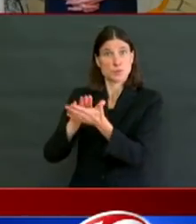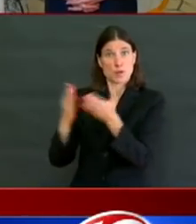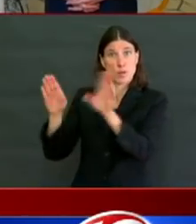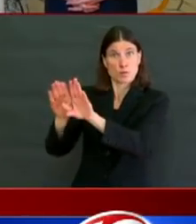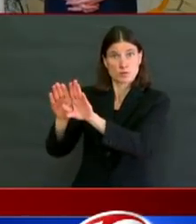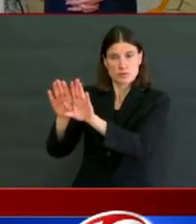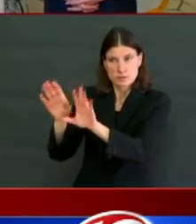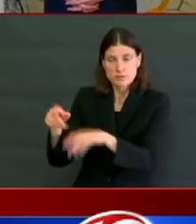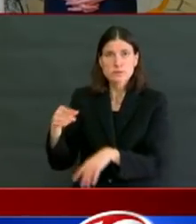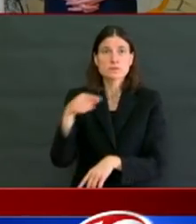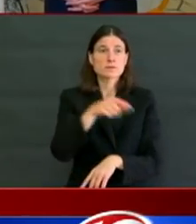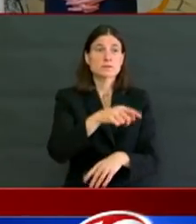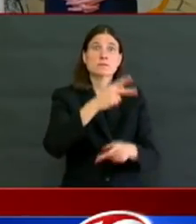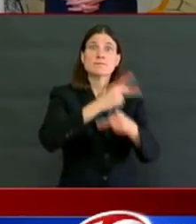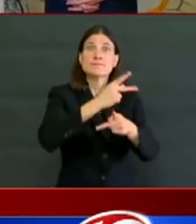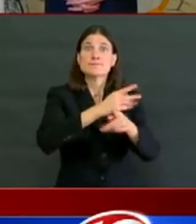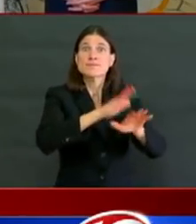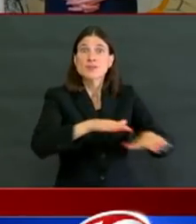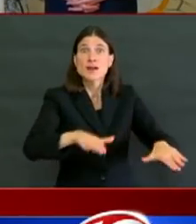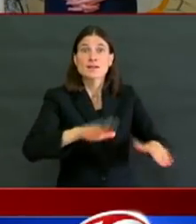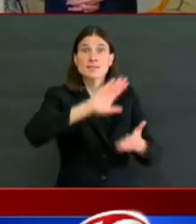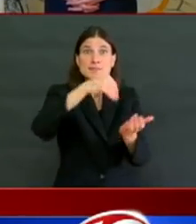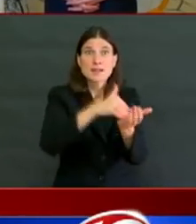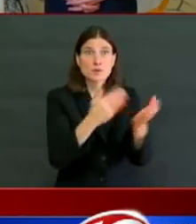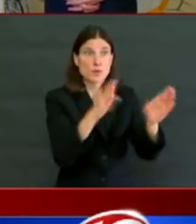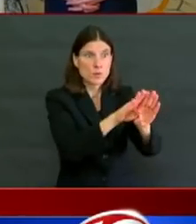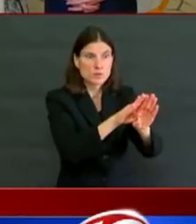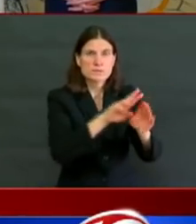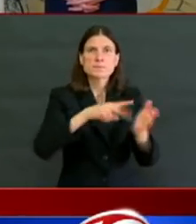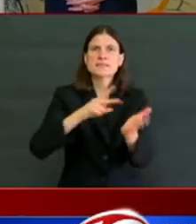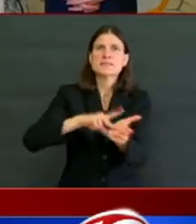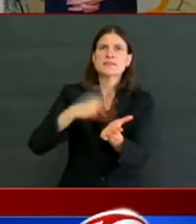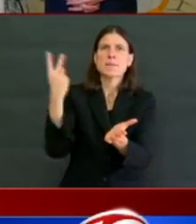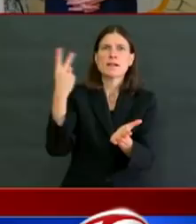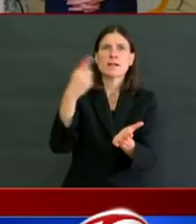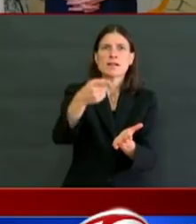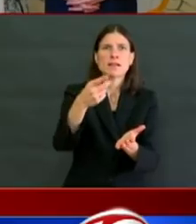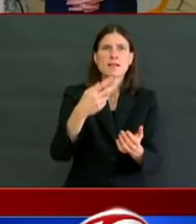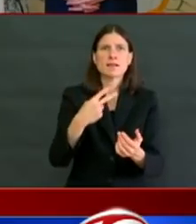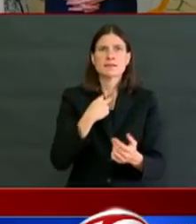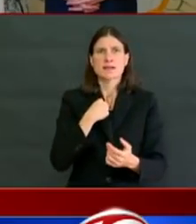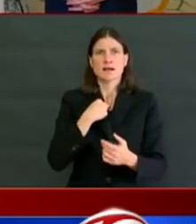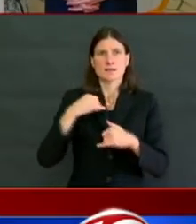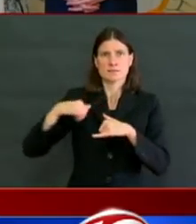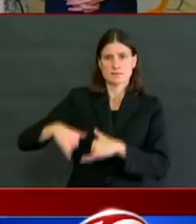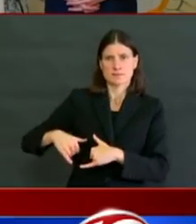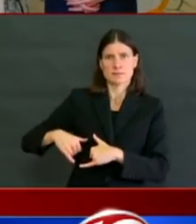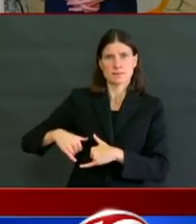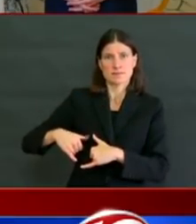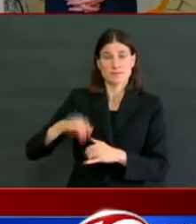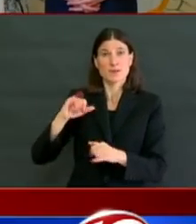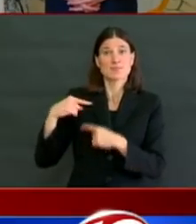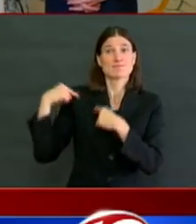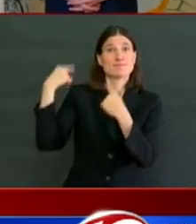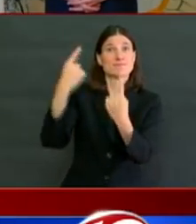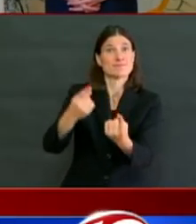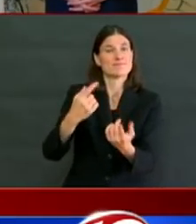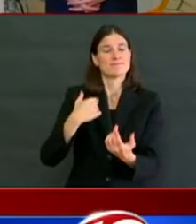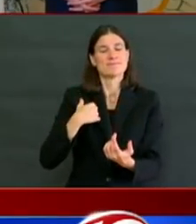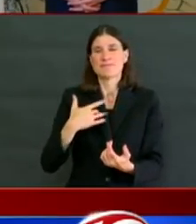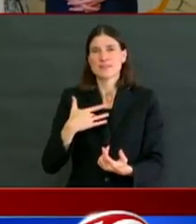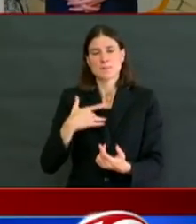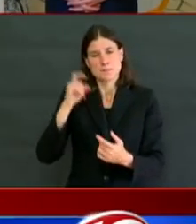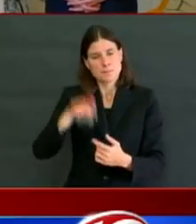know they're right, it was the only safe option. Leaving child care centers open would have